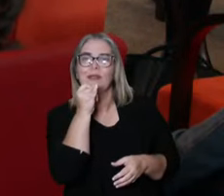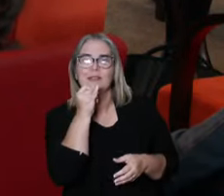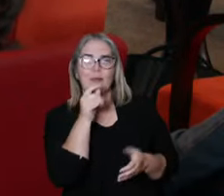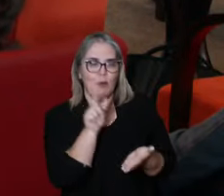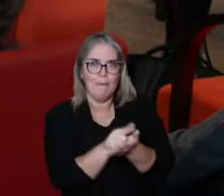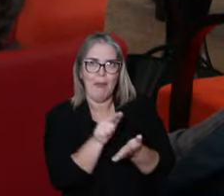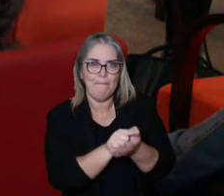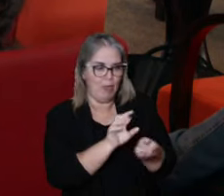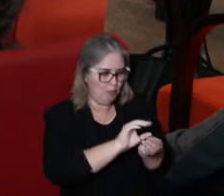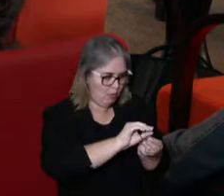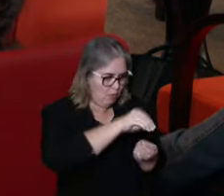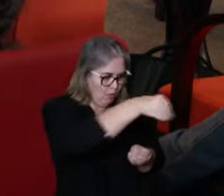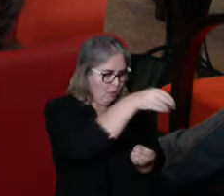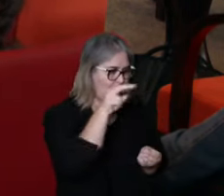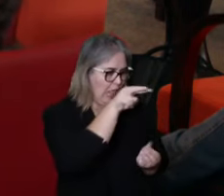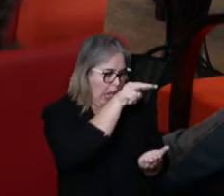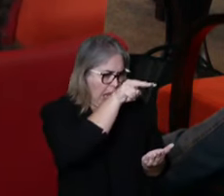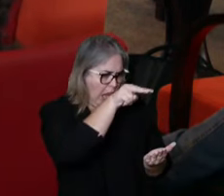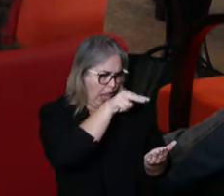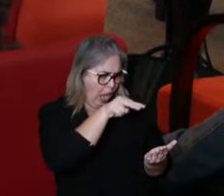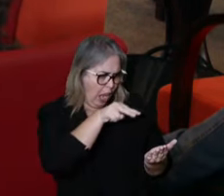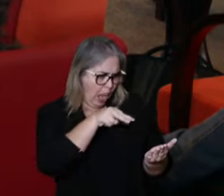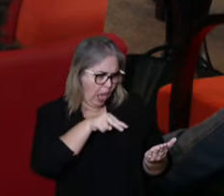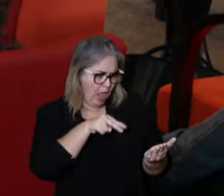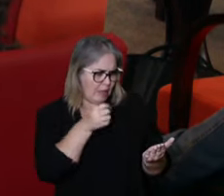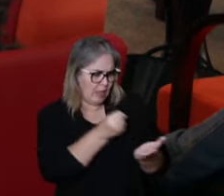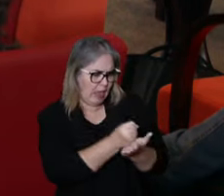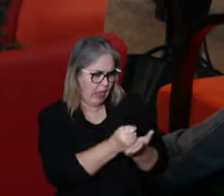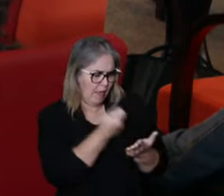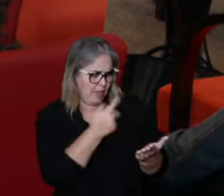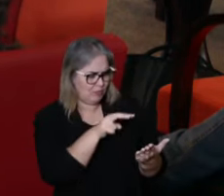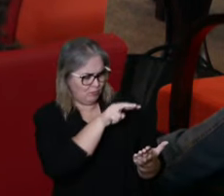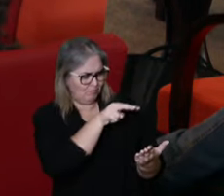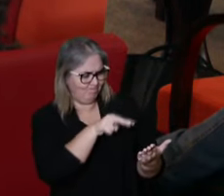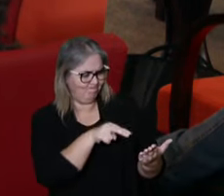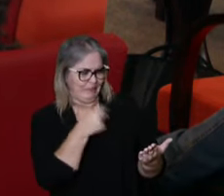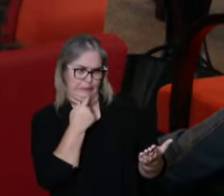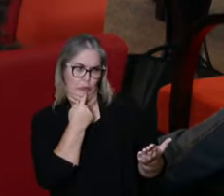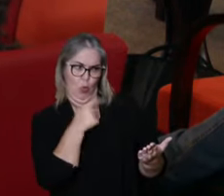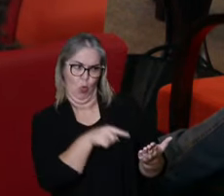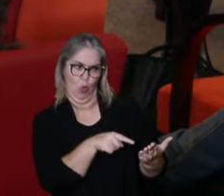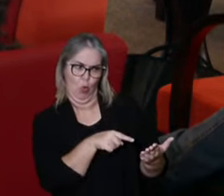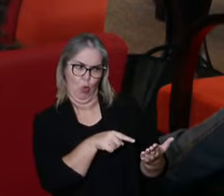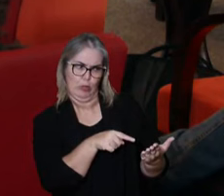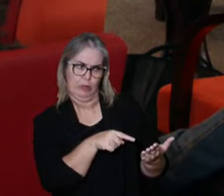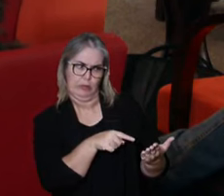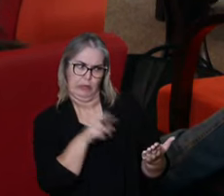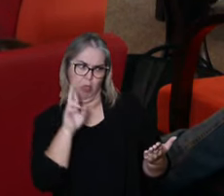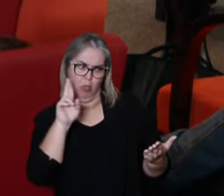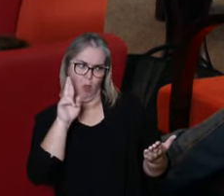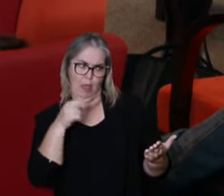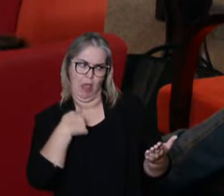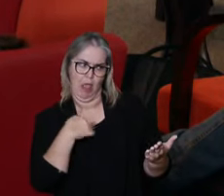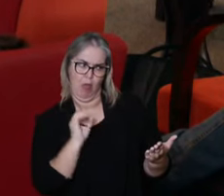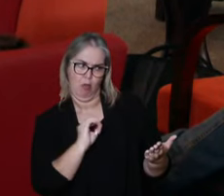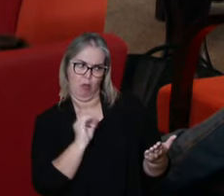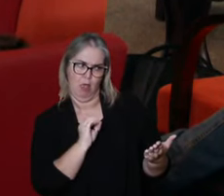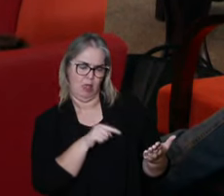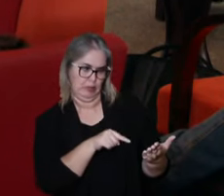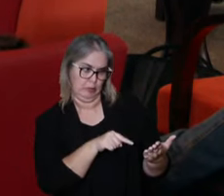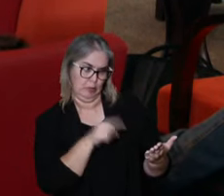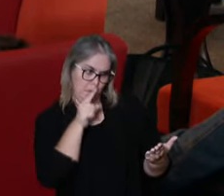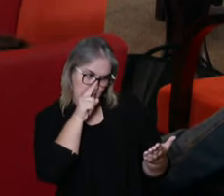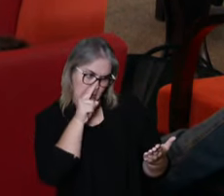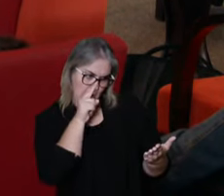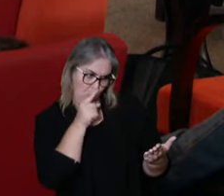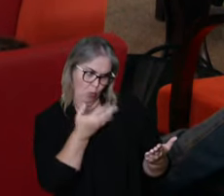you have the prescriptions of medicine and we hope all